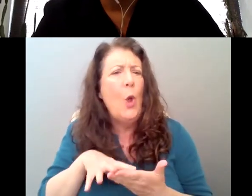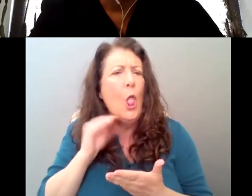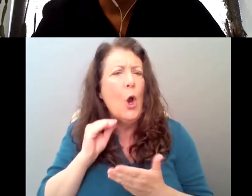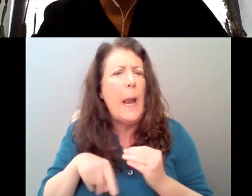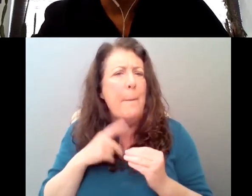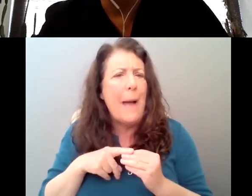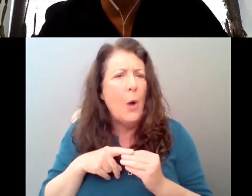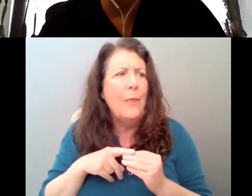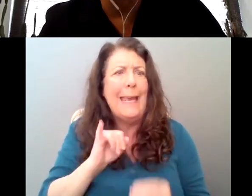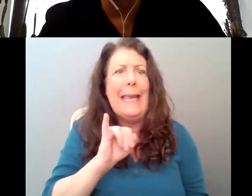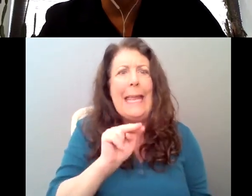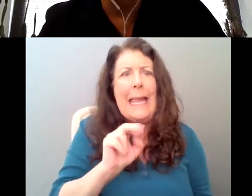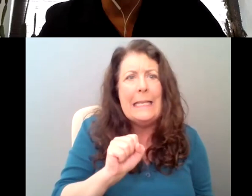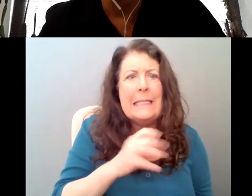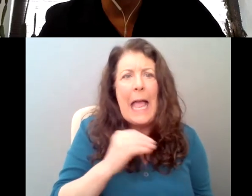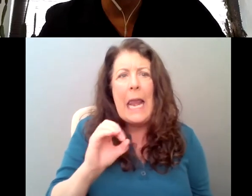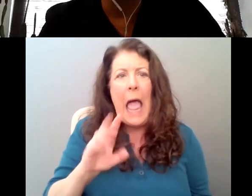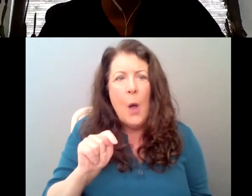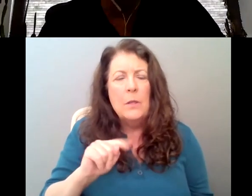the ins and outs of writing for TV.